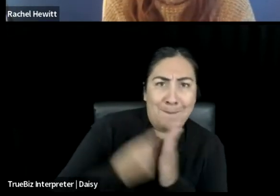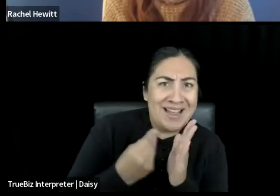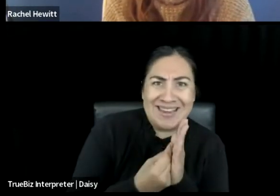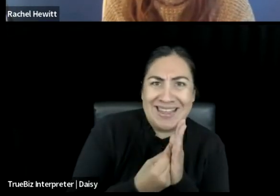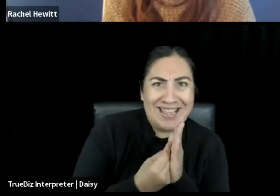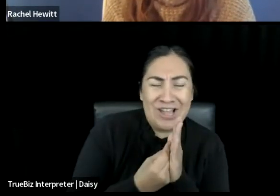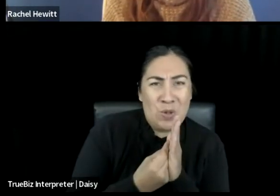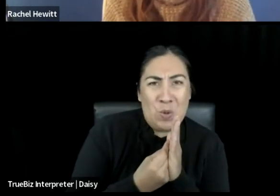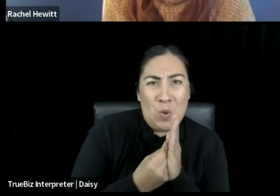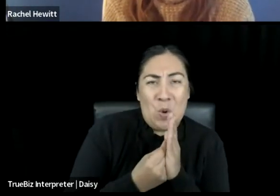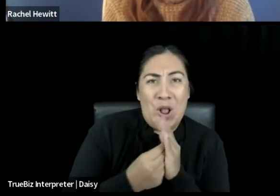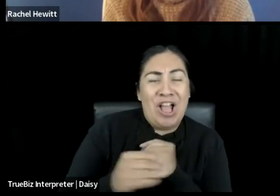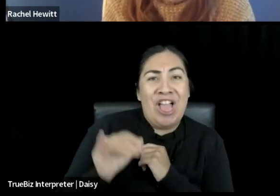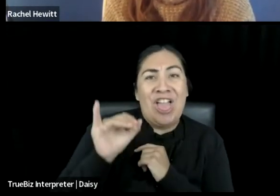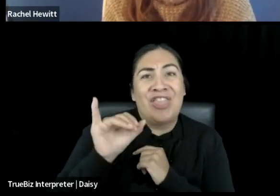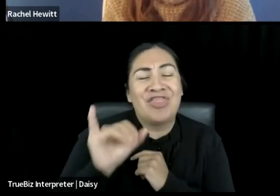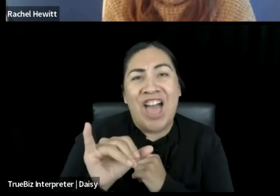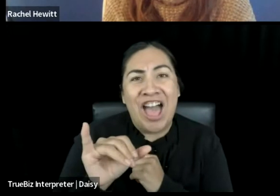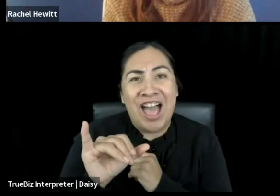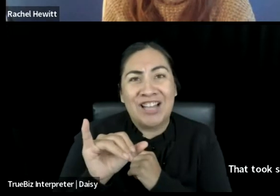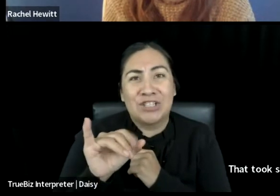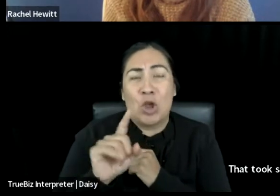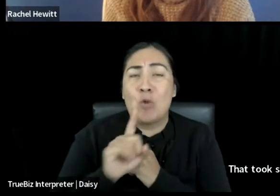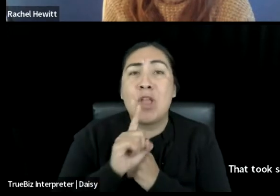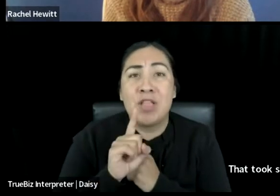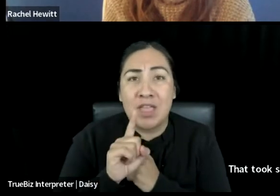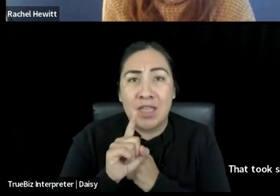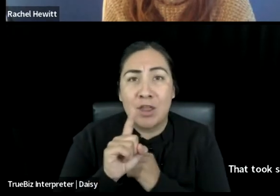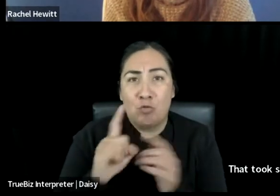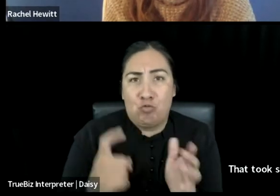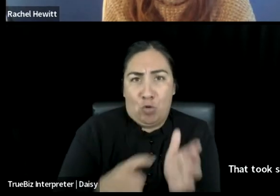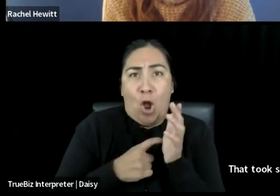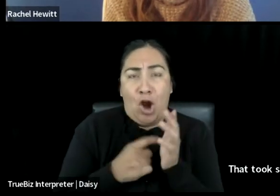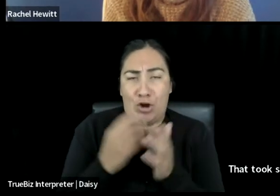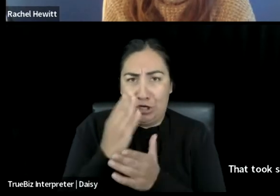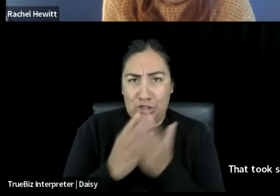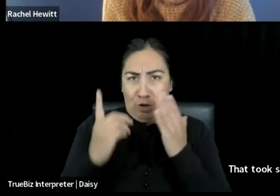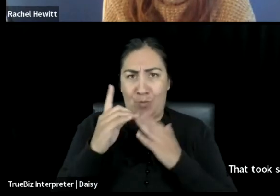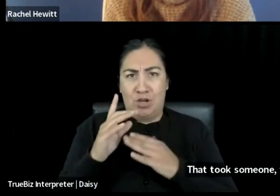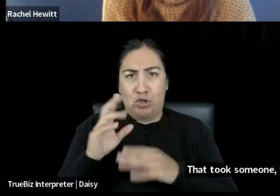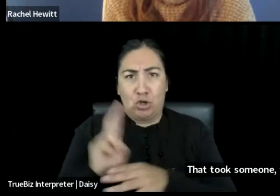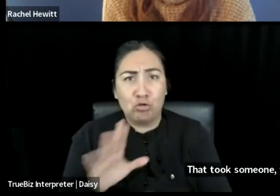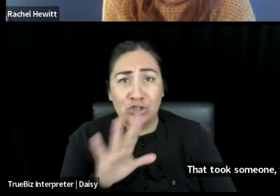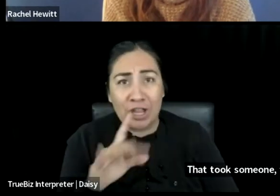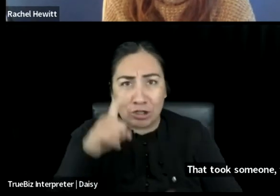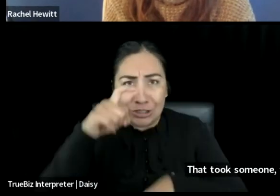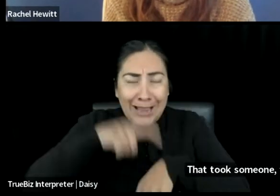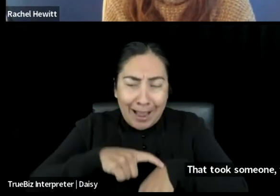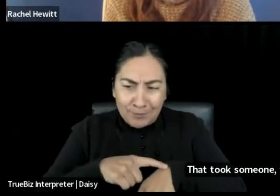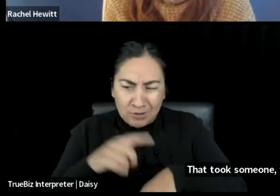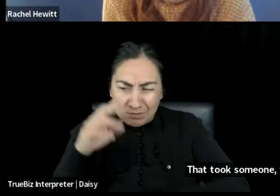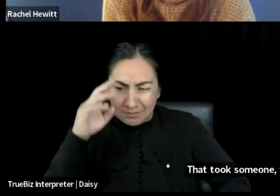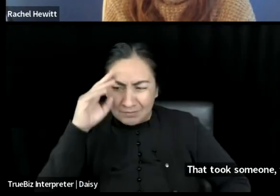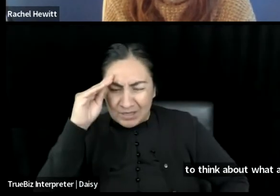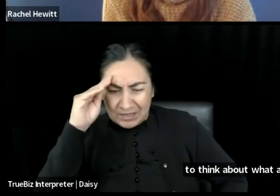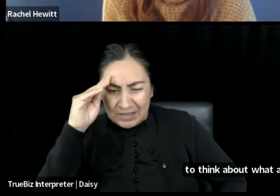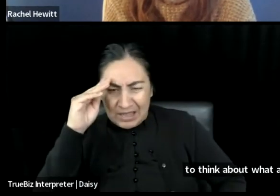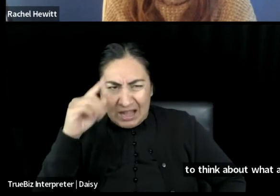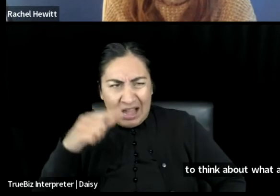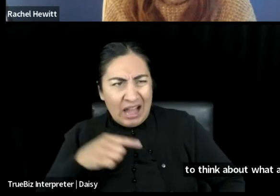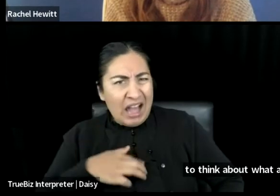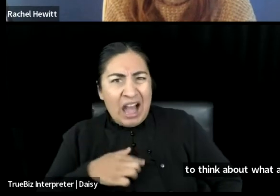That took someone the time to be like, I'm just going to think about what all of these people need. I'm going to ask what these people might need.